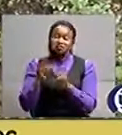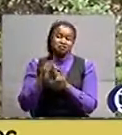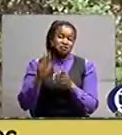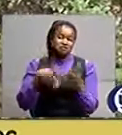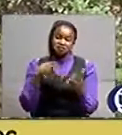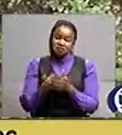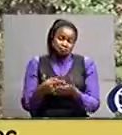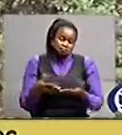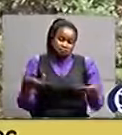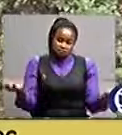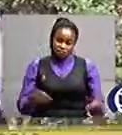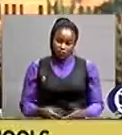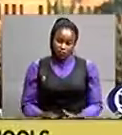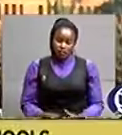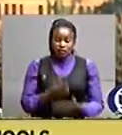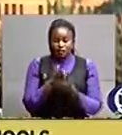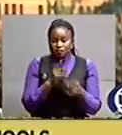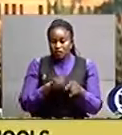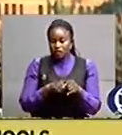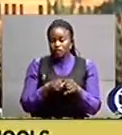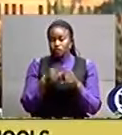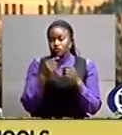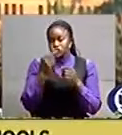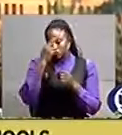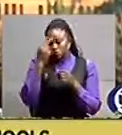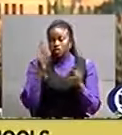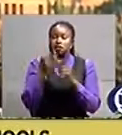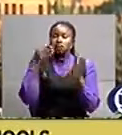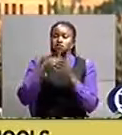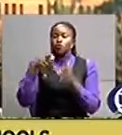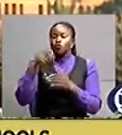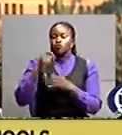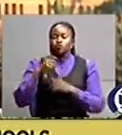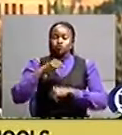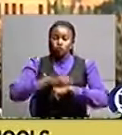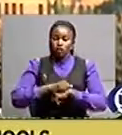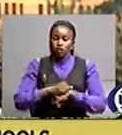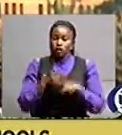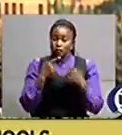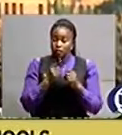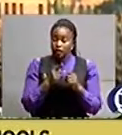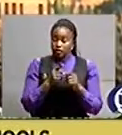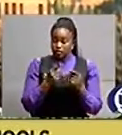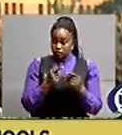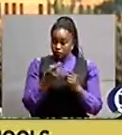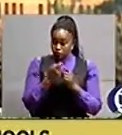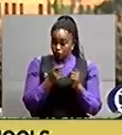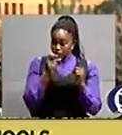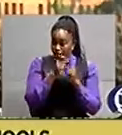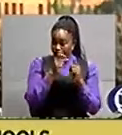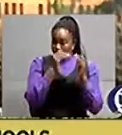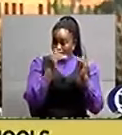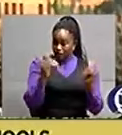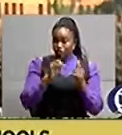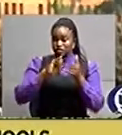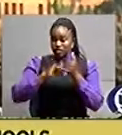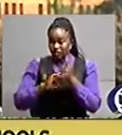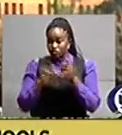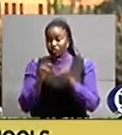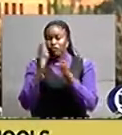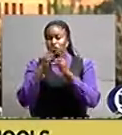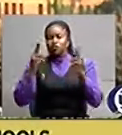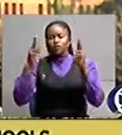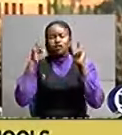children to go to school. I'm also saying that every university, from primary to secondary to university,